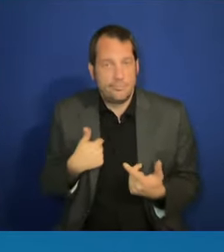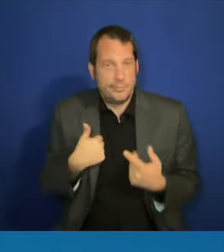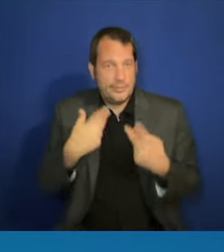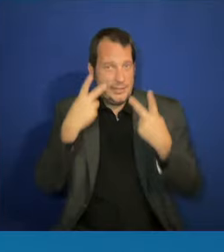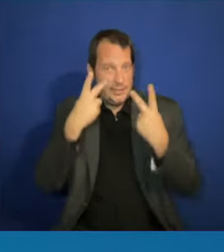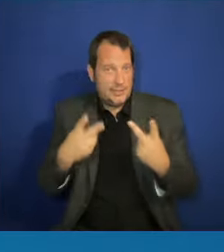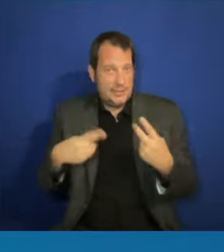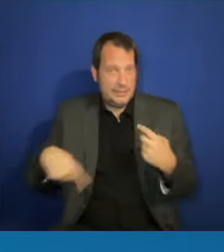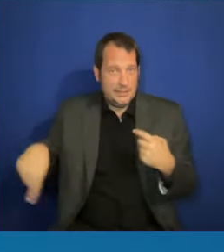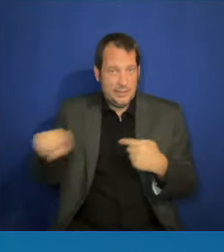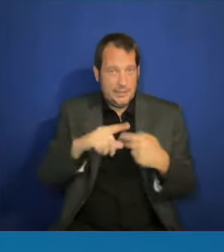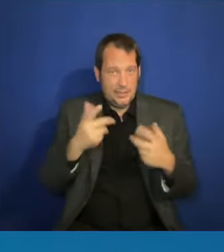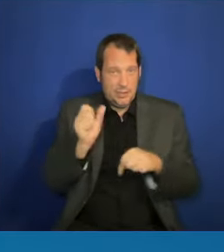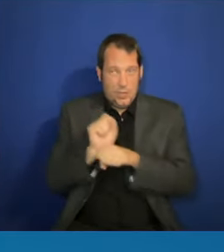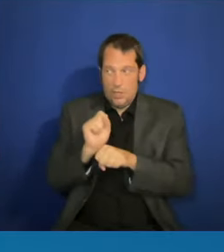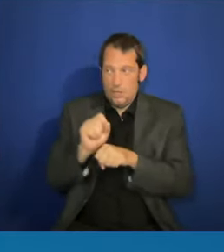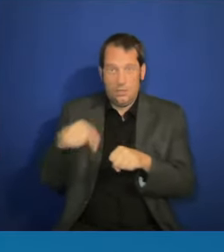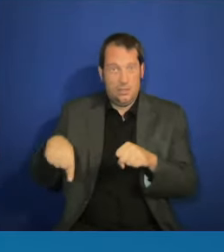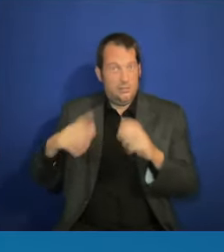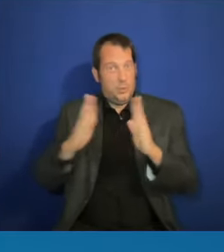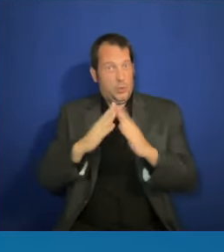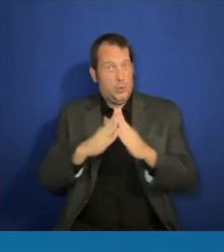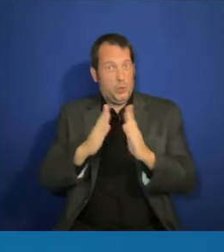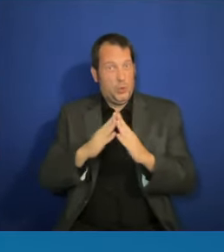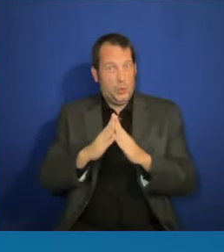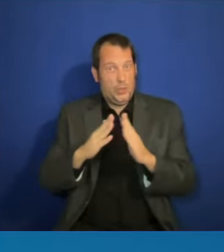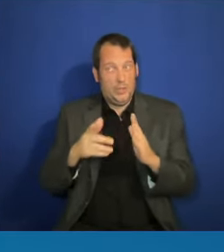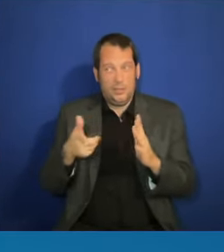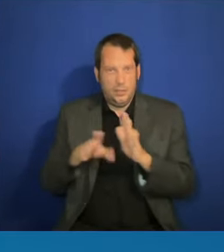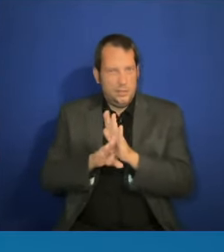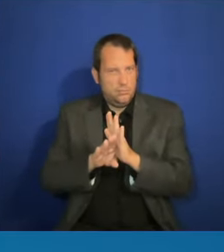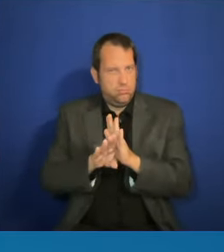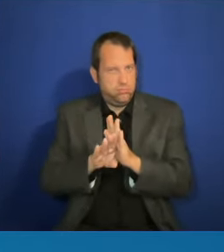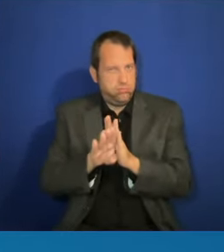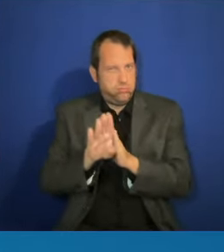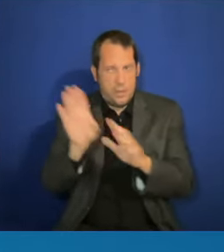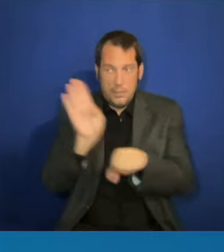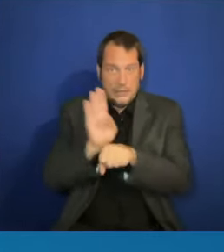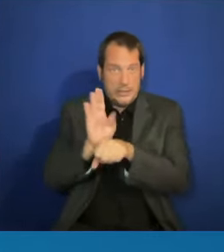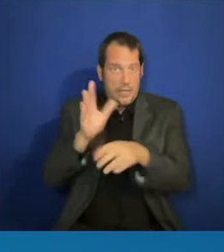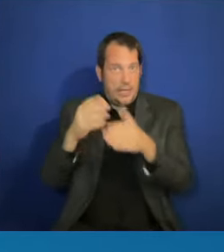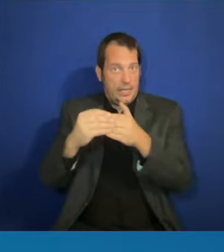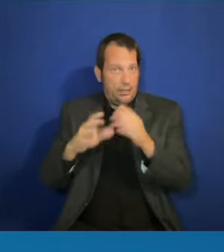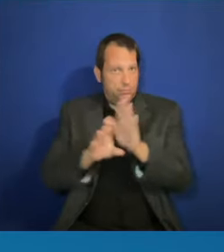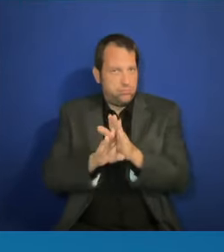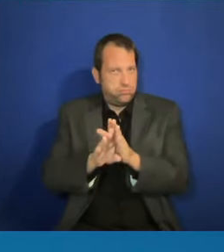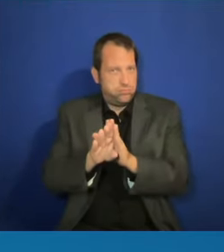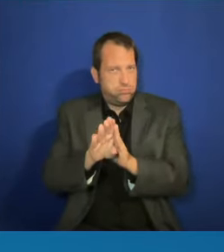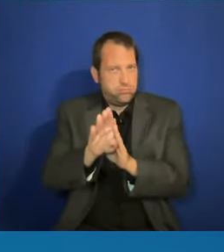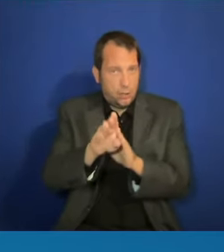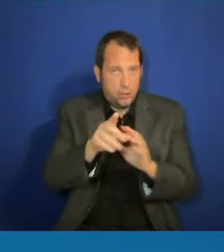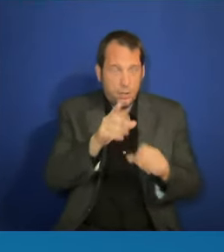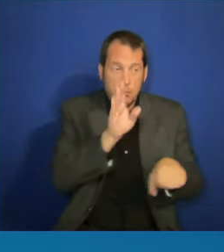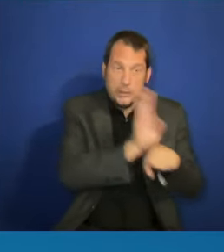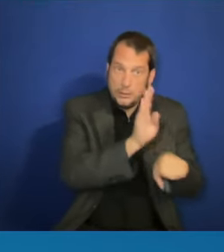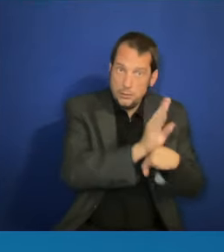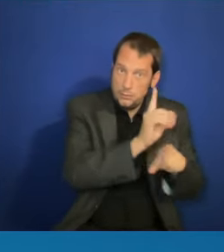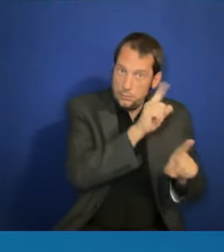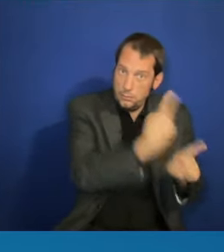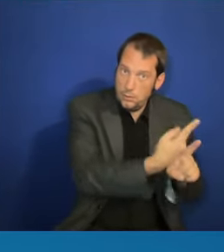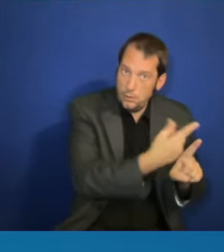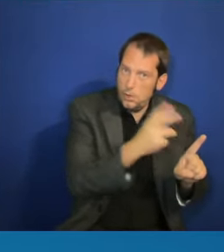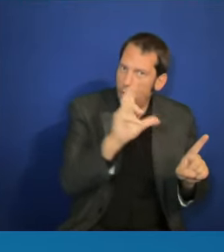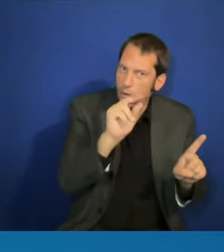of business leaders who are not only leaders in business, but civic leaders, community leaders, mentors,